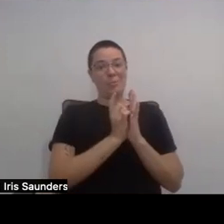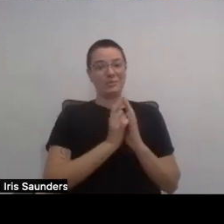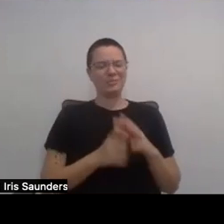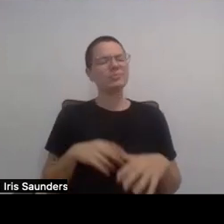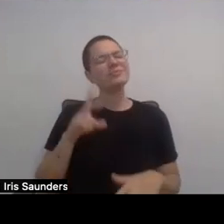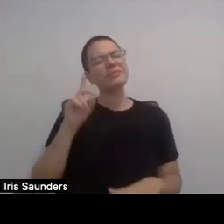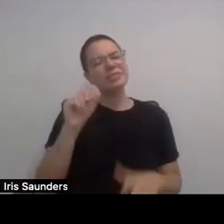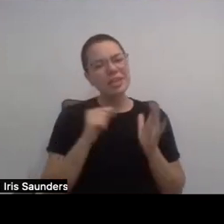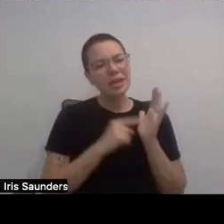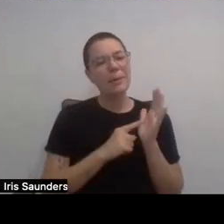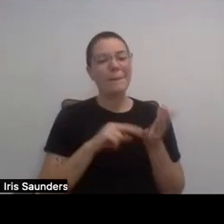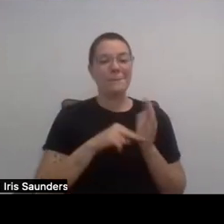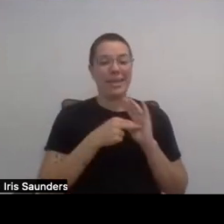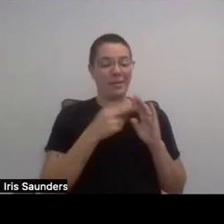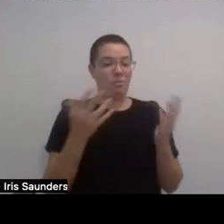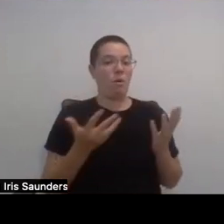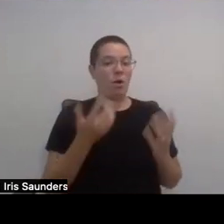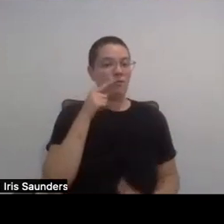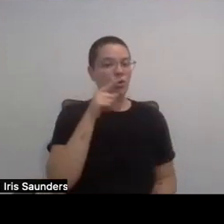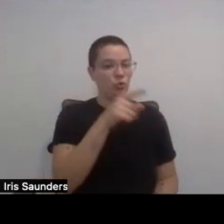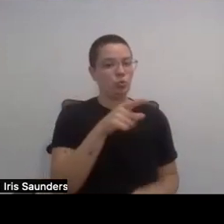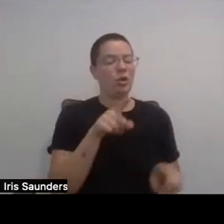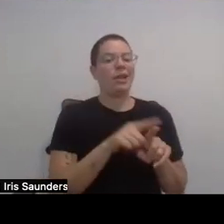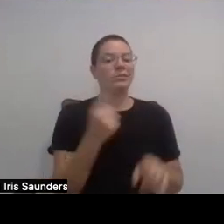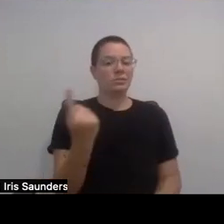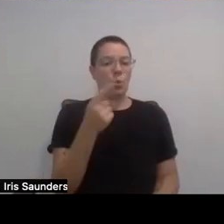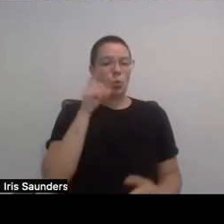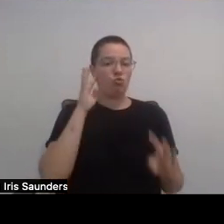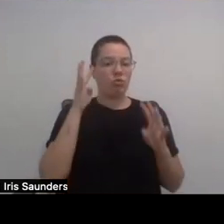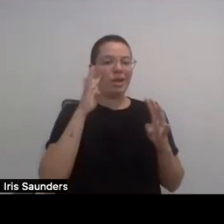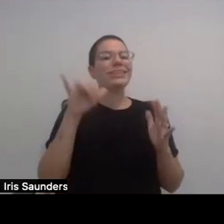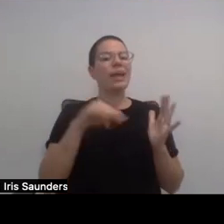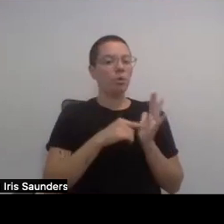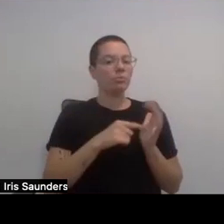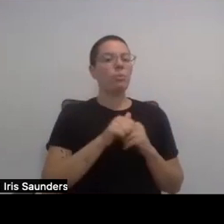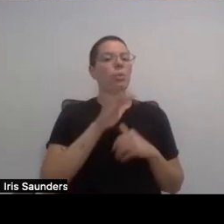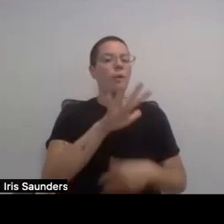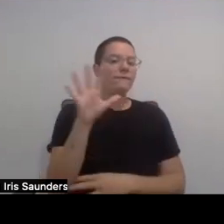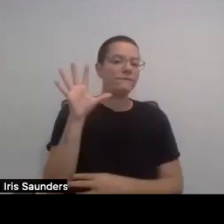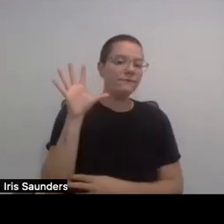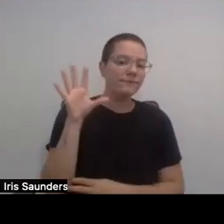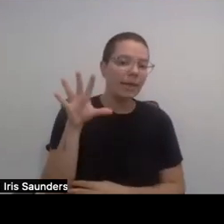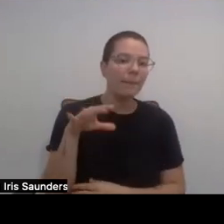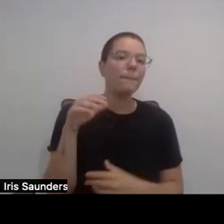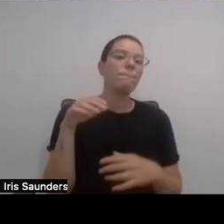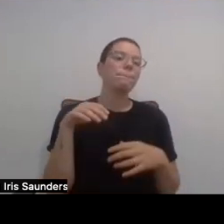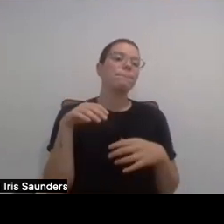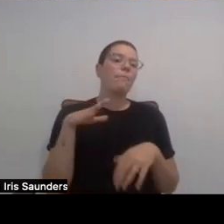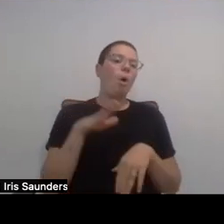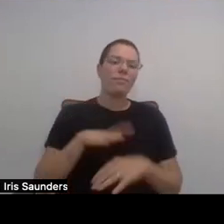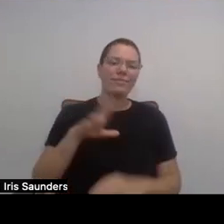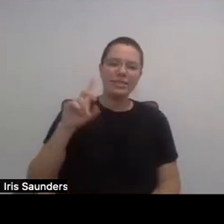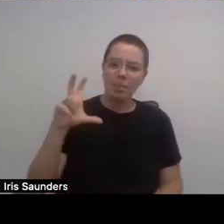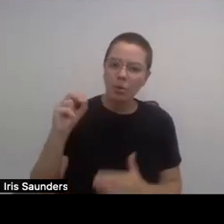representation mean to you as someone creating that representation, like with your films, and with being on the D30 list?